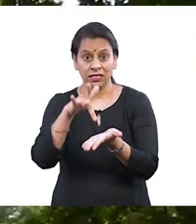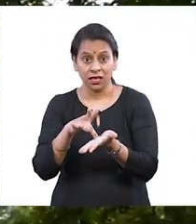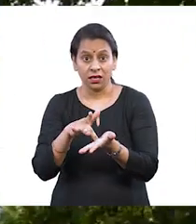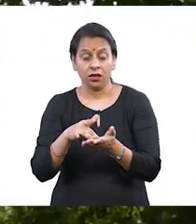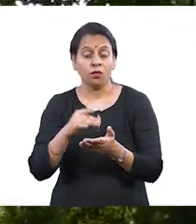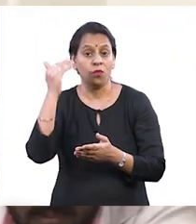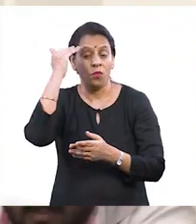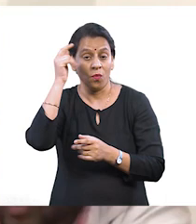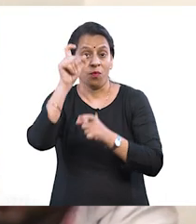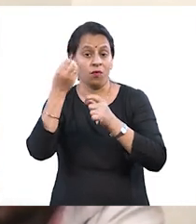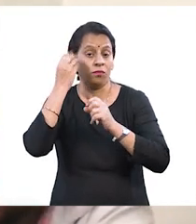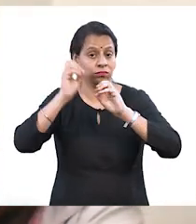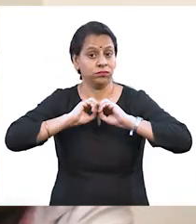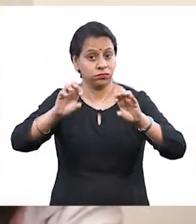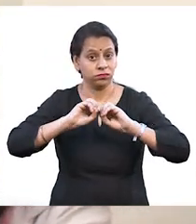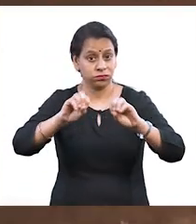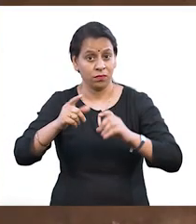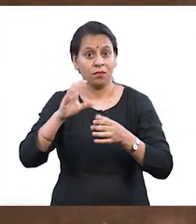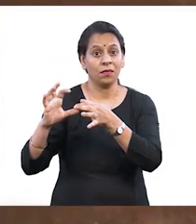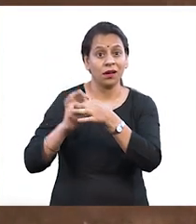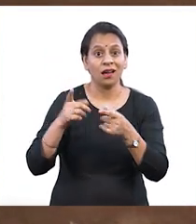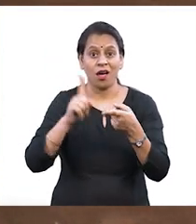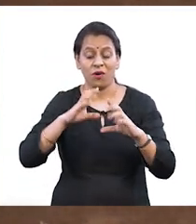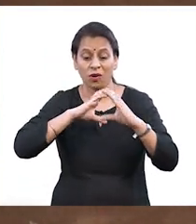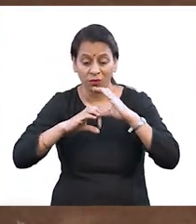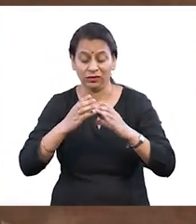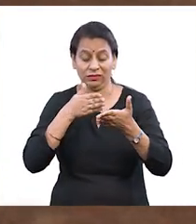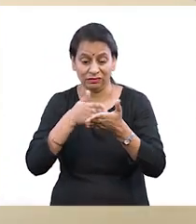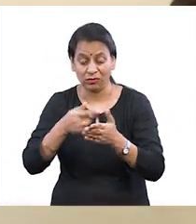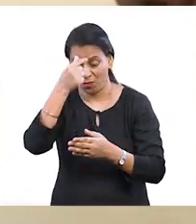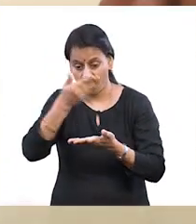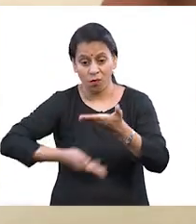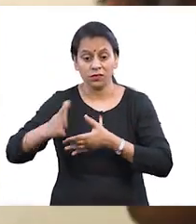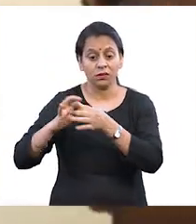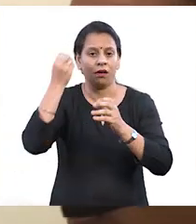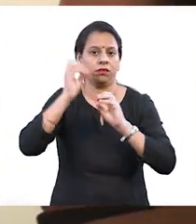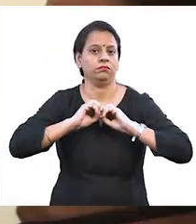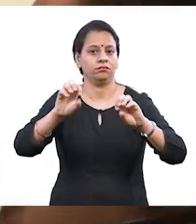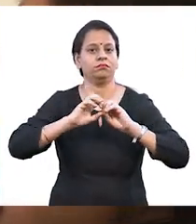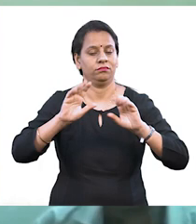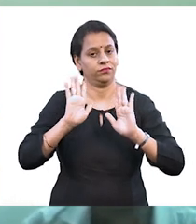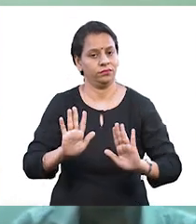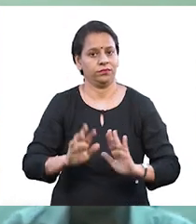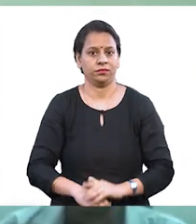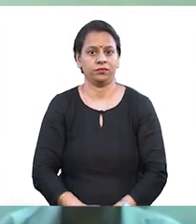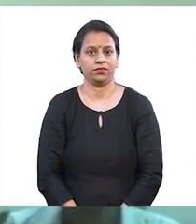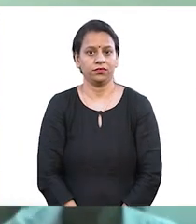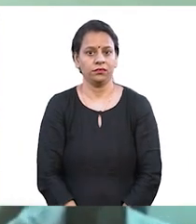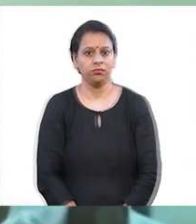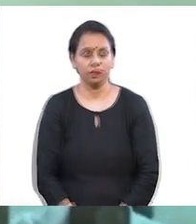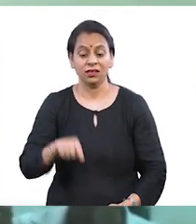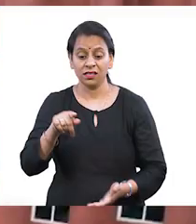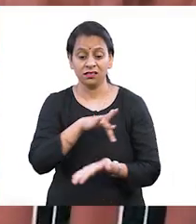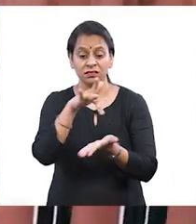This center will generate knowledge to improve the holistic understanding of problems of persons with communication disorders.